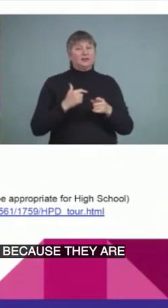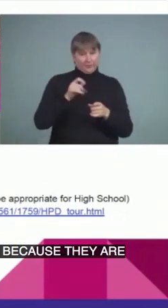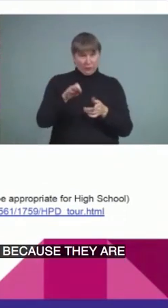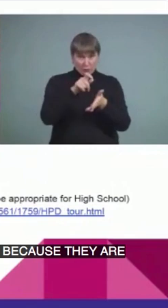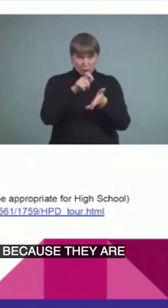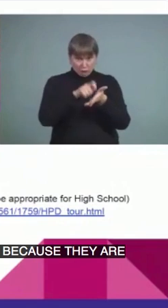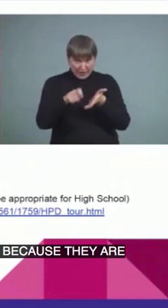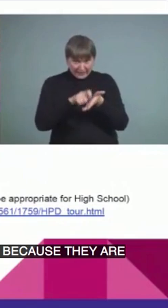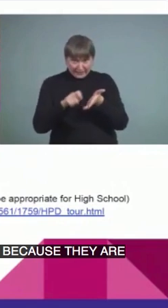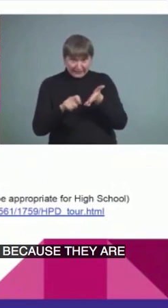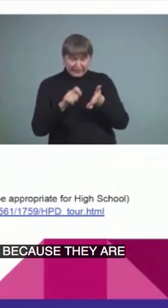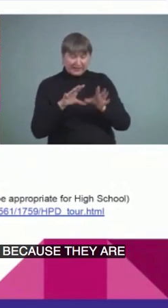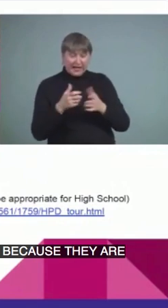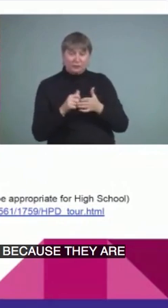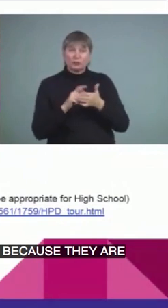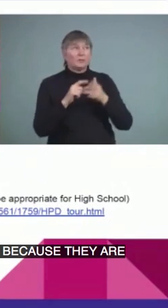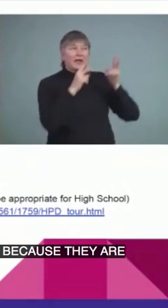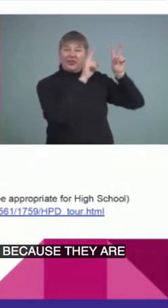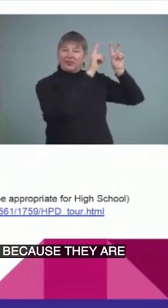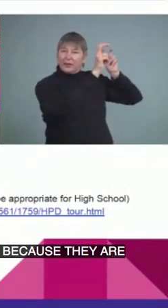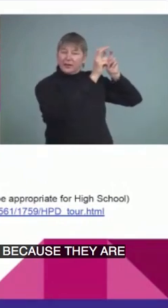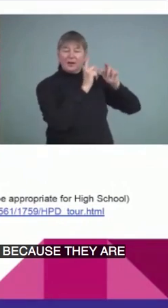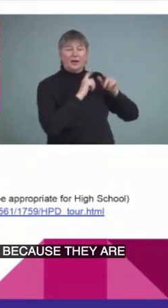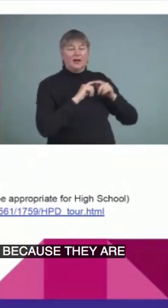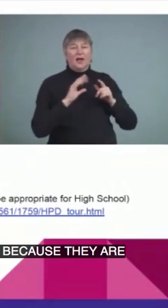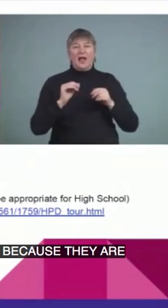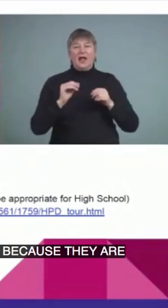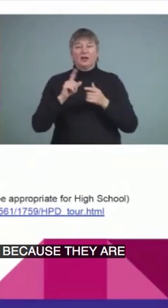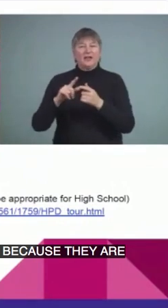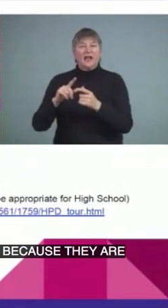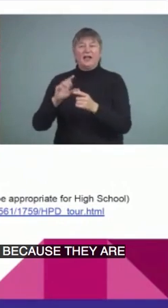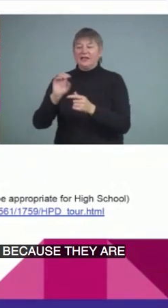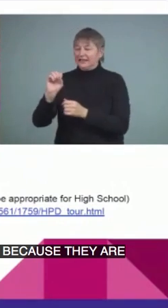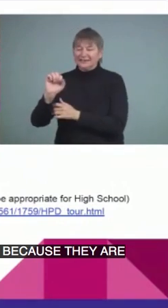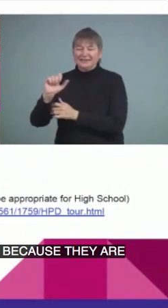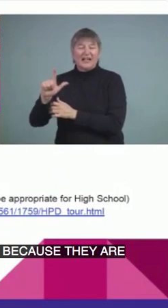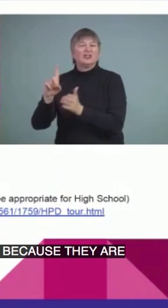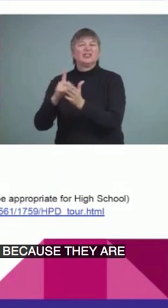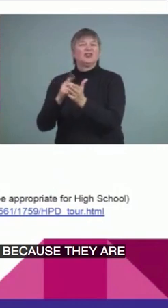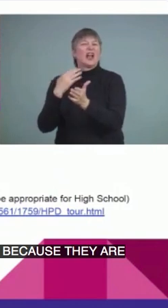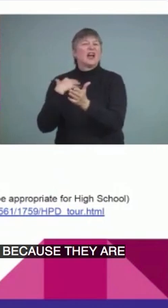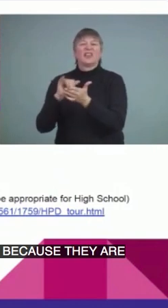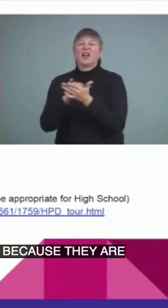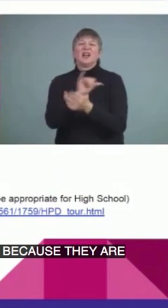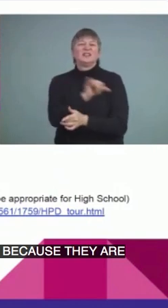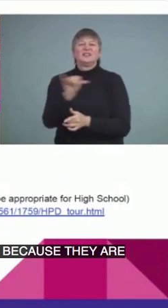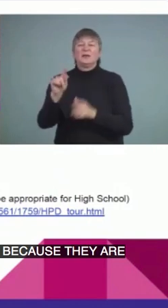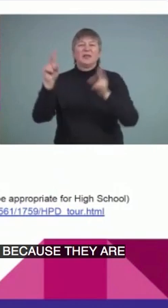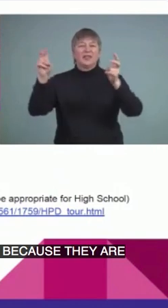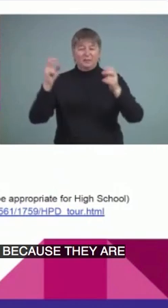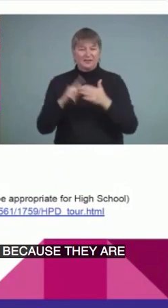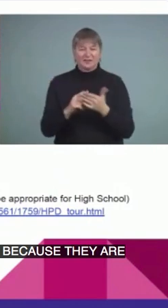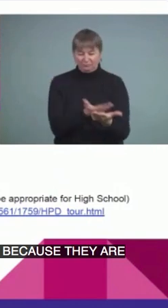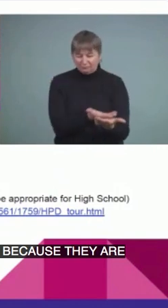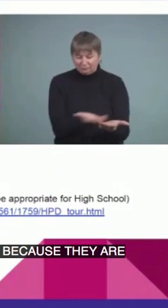something in a classroom, you can find the theme in the ESL dictionary. Open it up. There are your pictures.